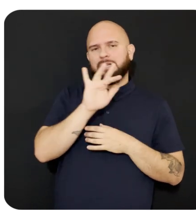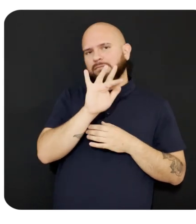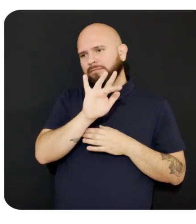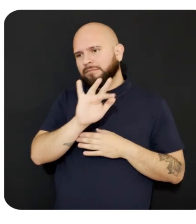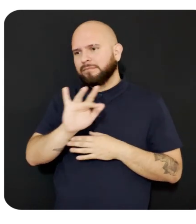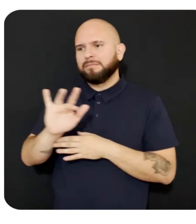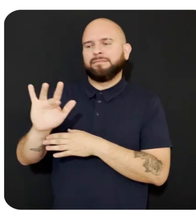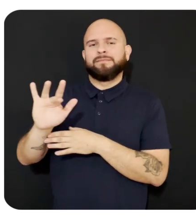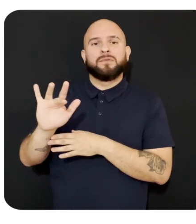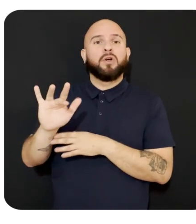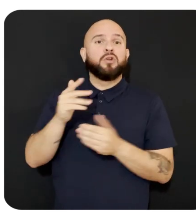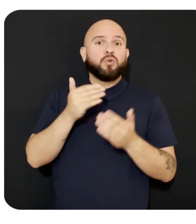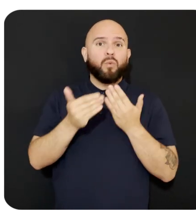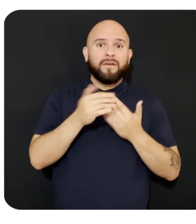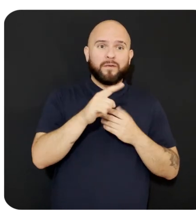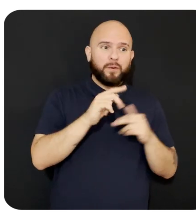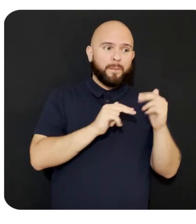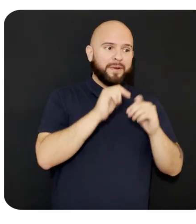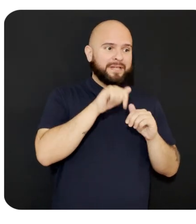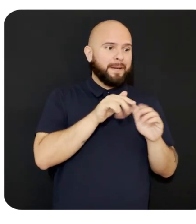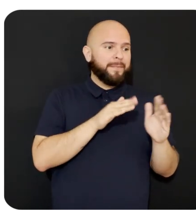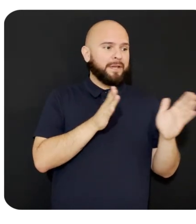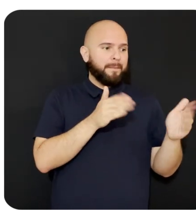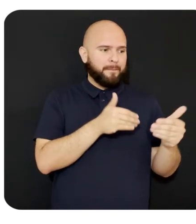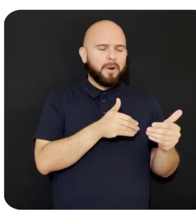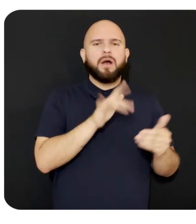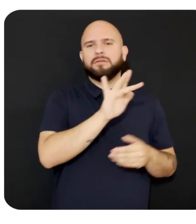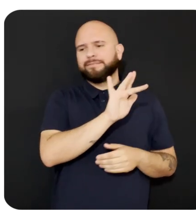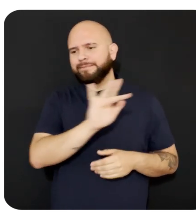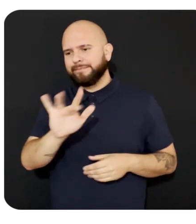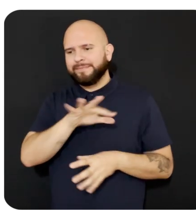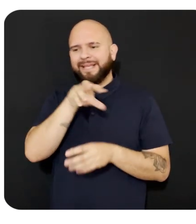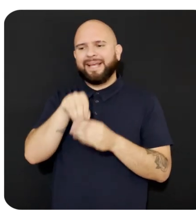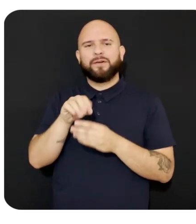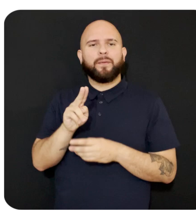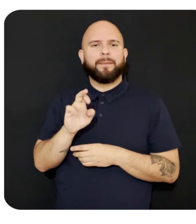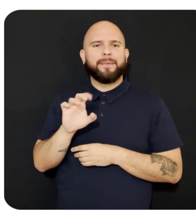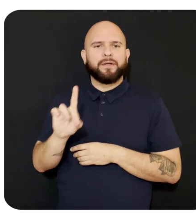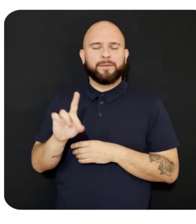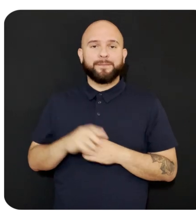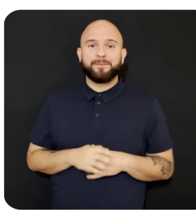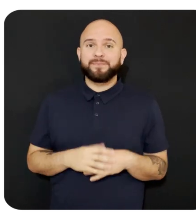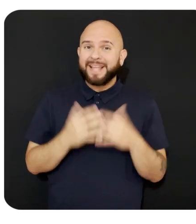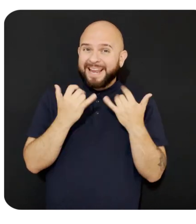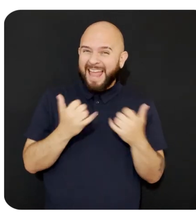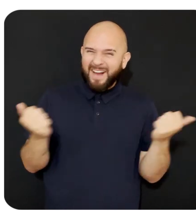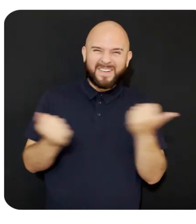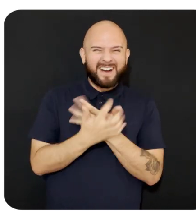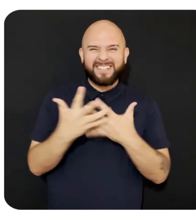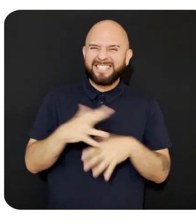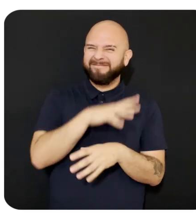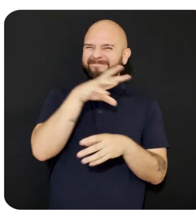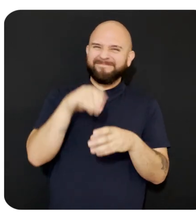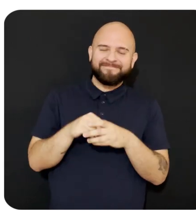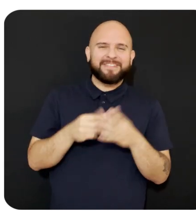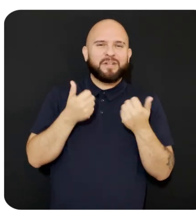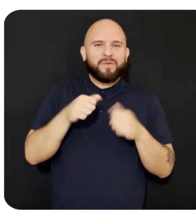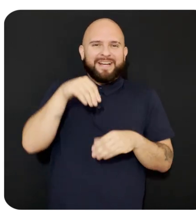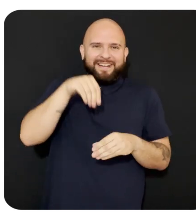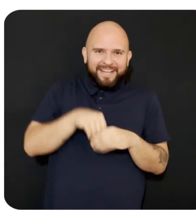created in the building blocks in your scene onto this field. Now, let's pull it all together and try it in a physical room.